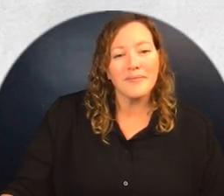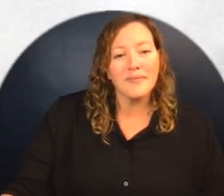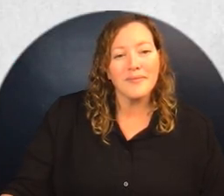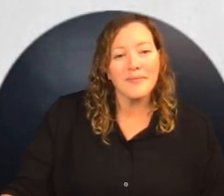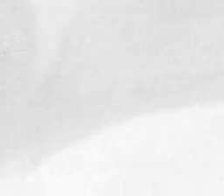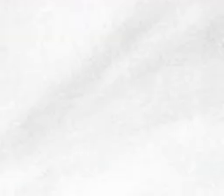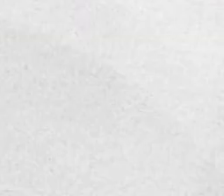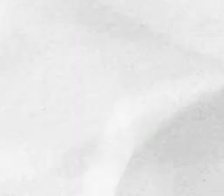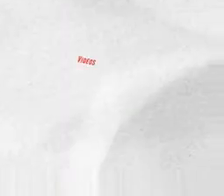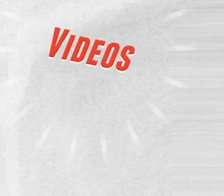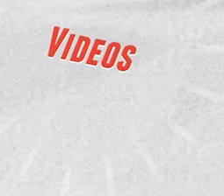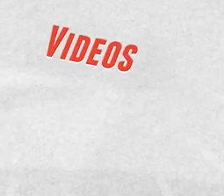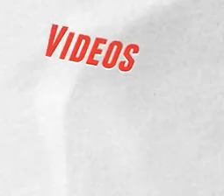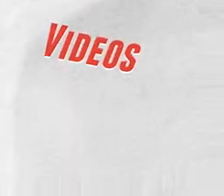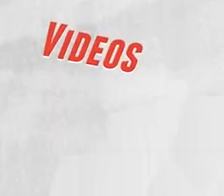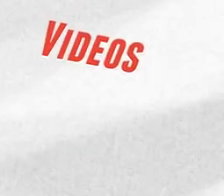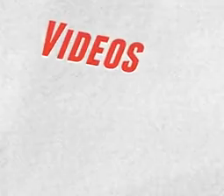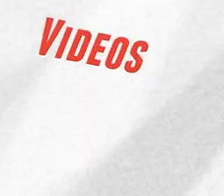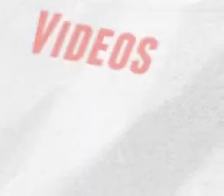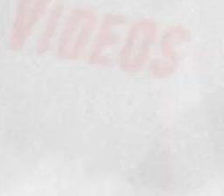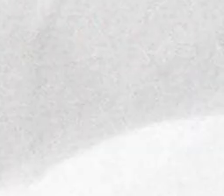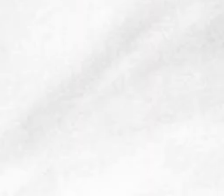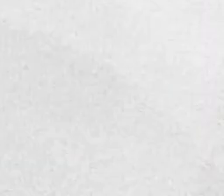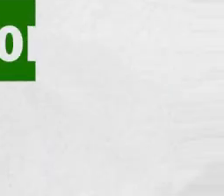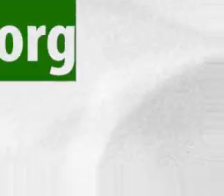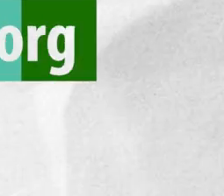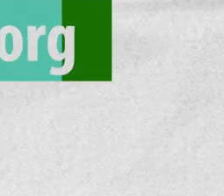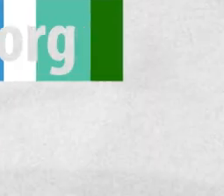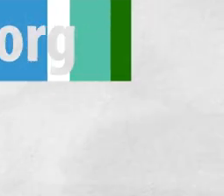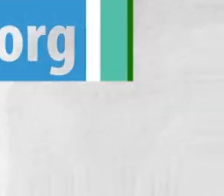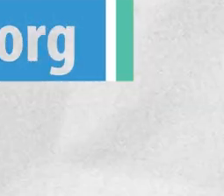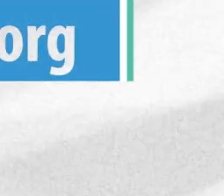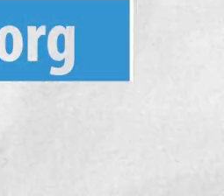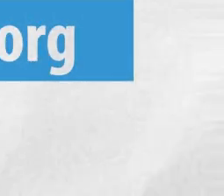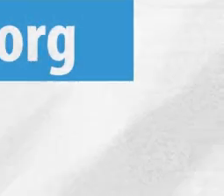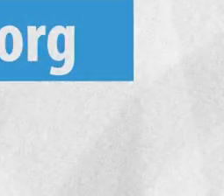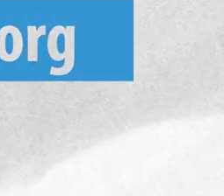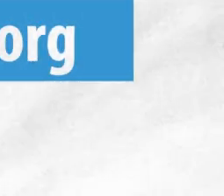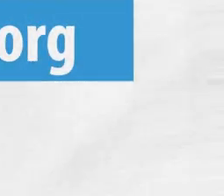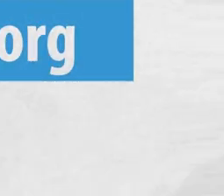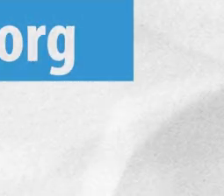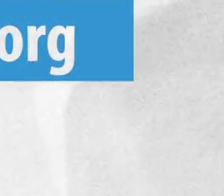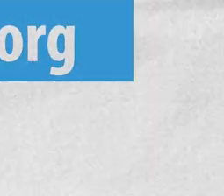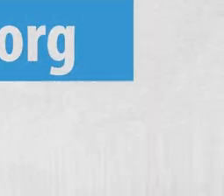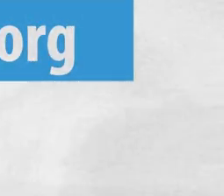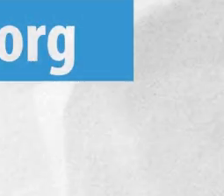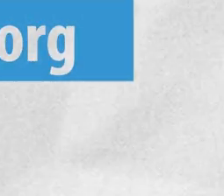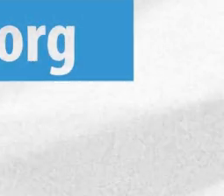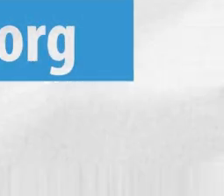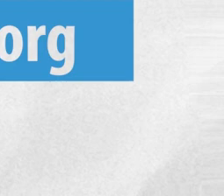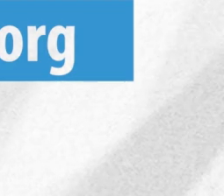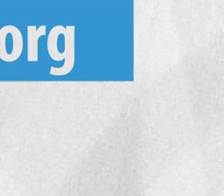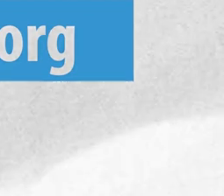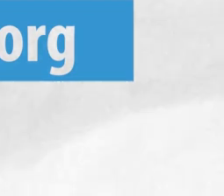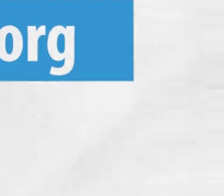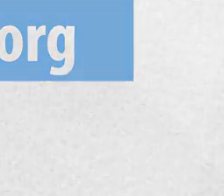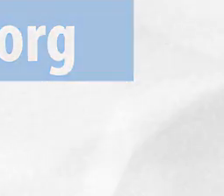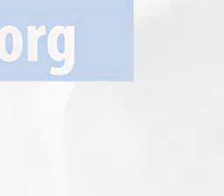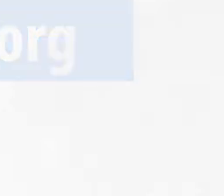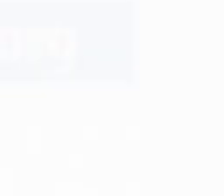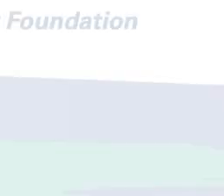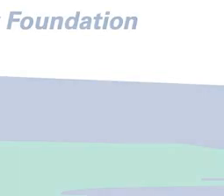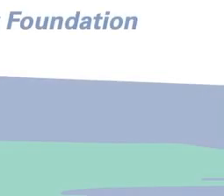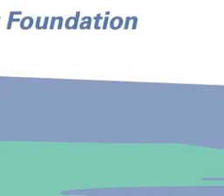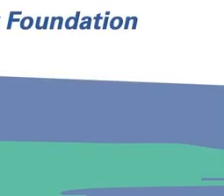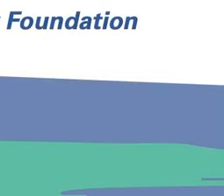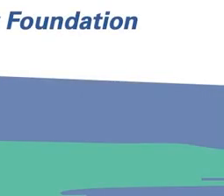Why not upload your writing, your videos, and your ideas to the Creativity Club on the Telling Tales website. Thank you